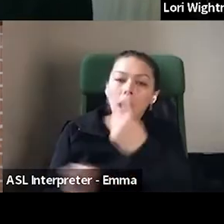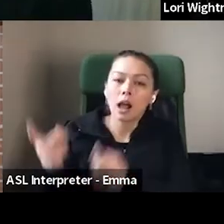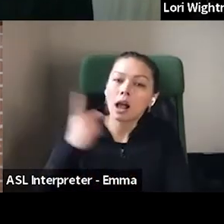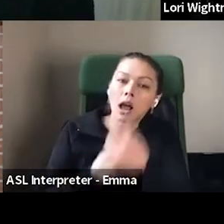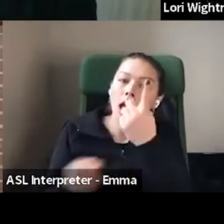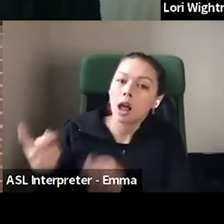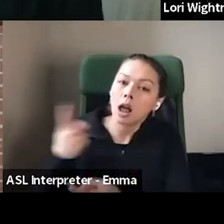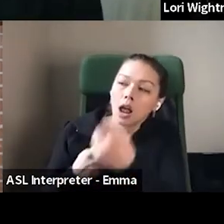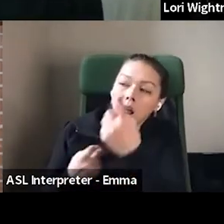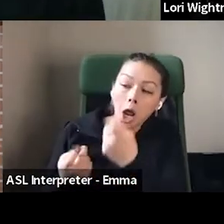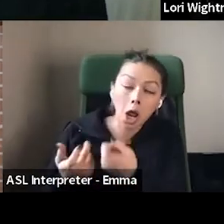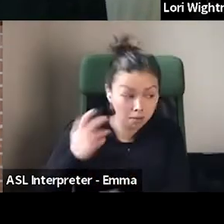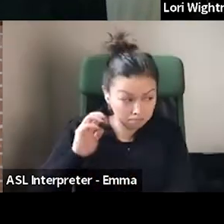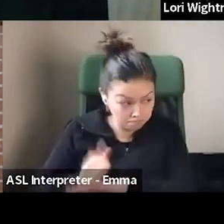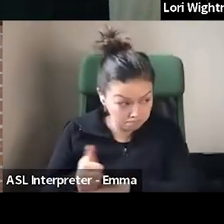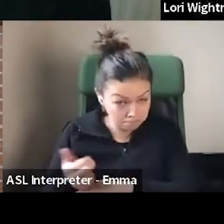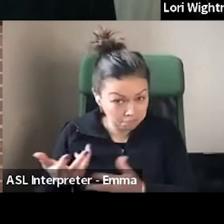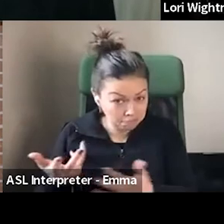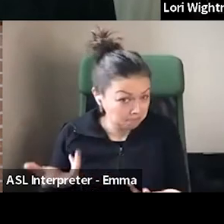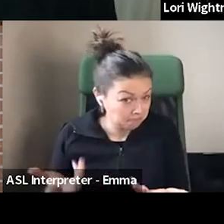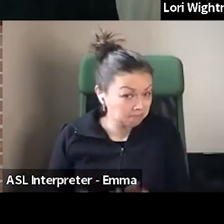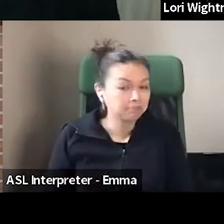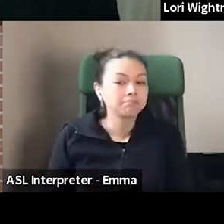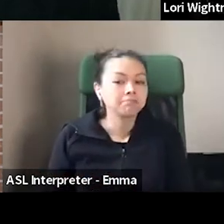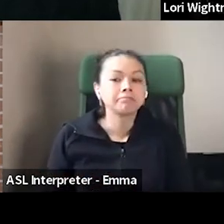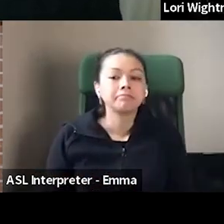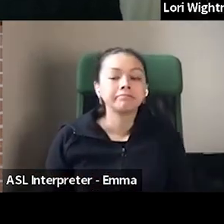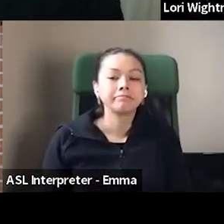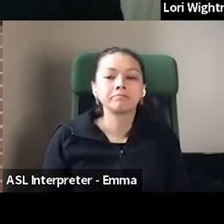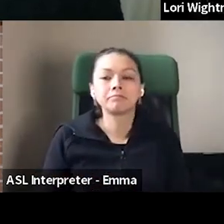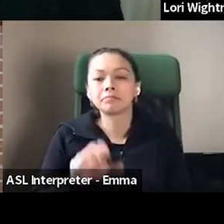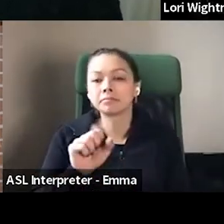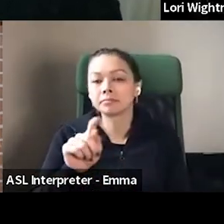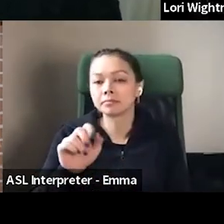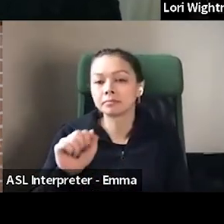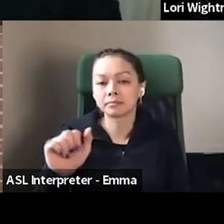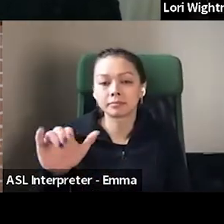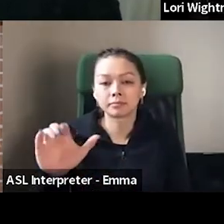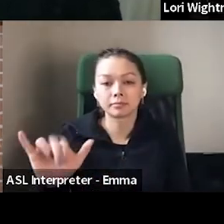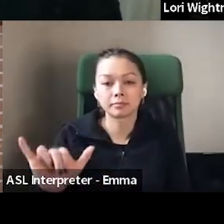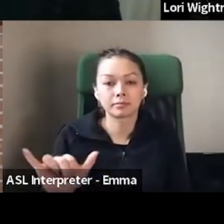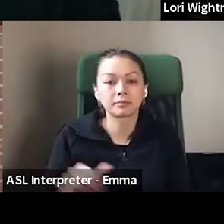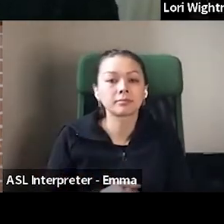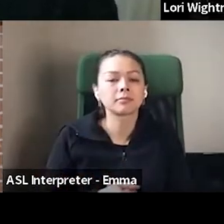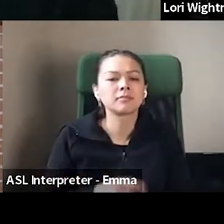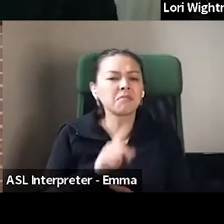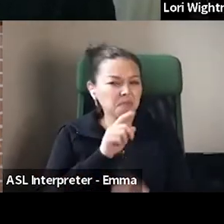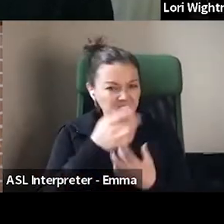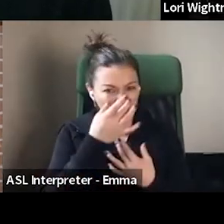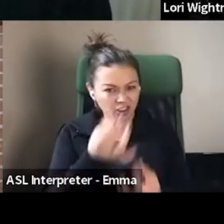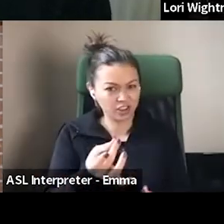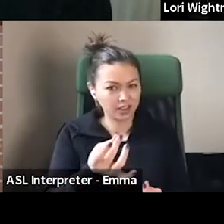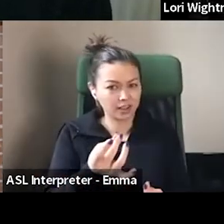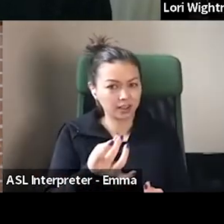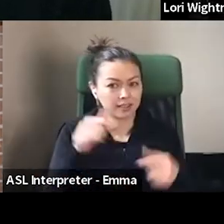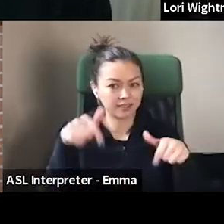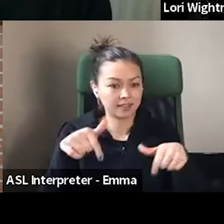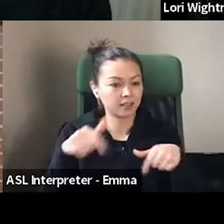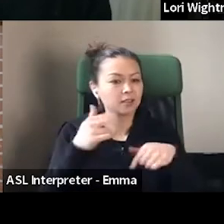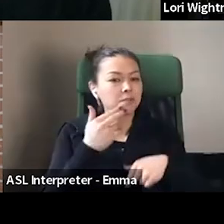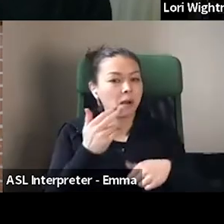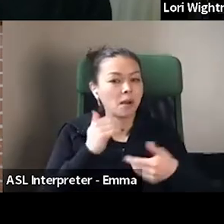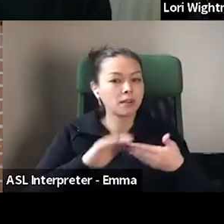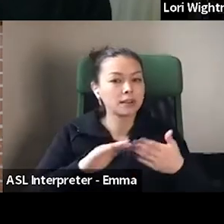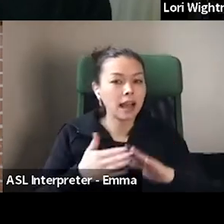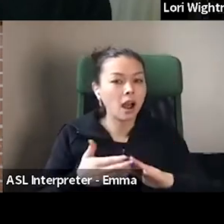Awesome. Yeah. Um, I don't, it's interesting. I think being in a small town and having been here for a while, um, in